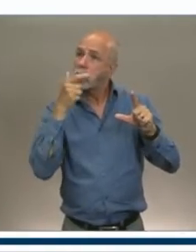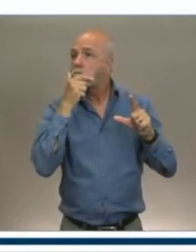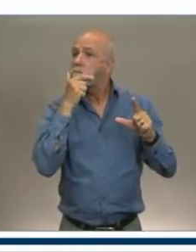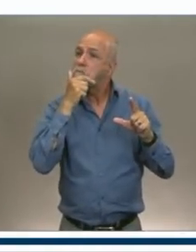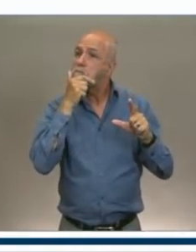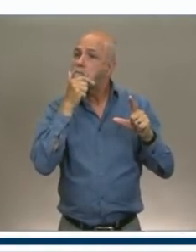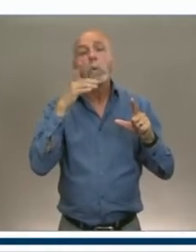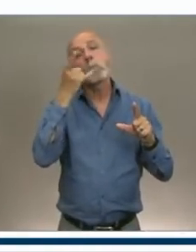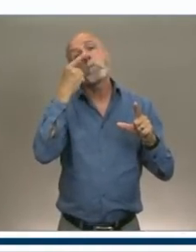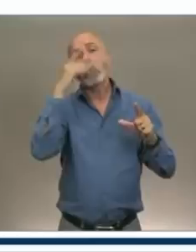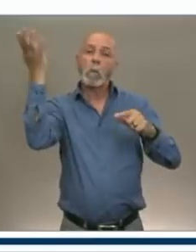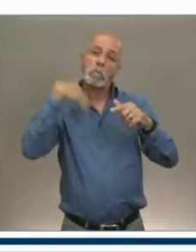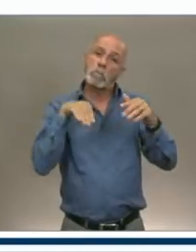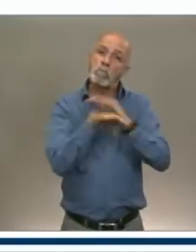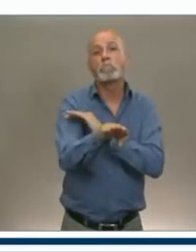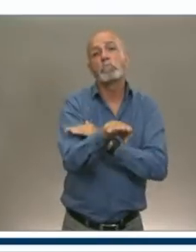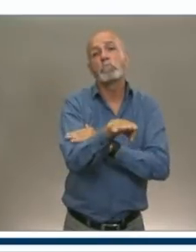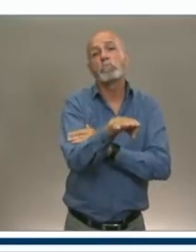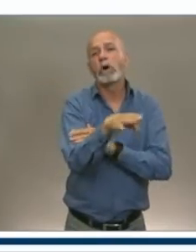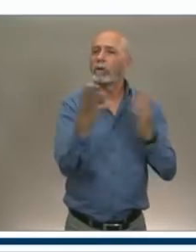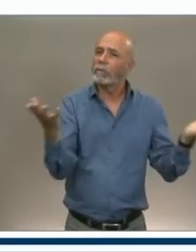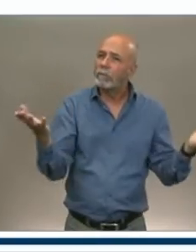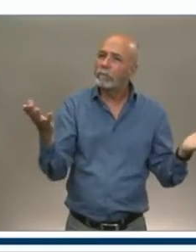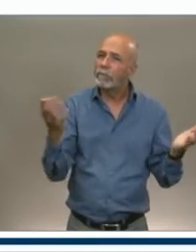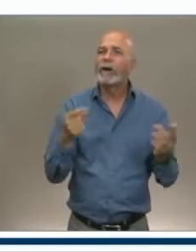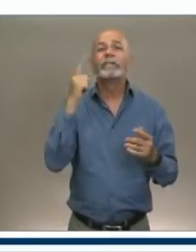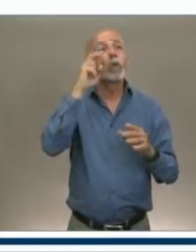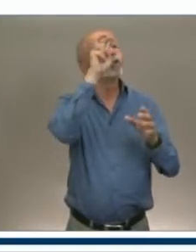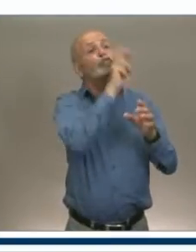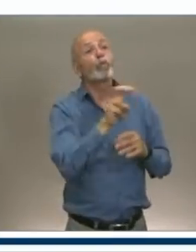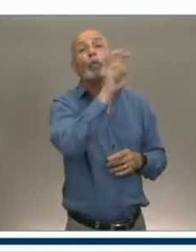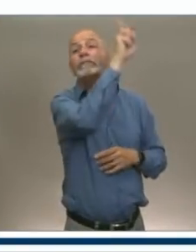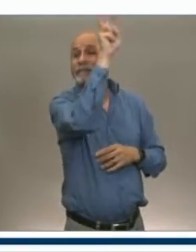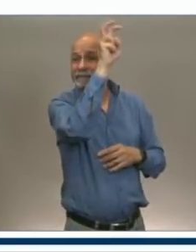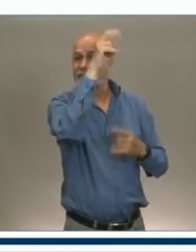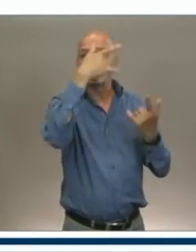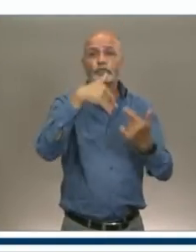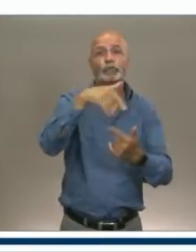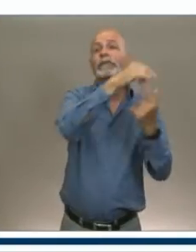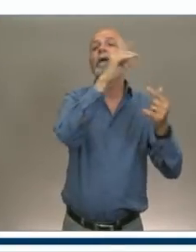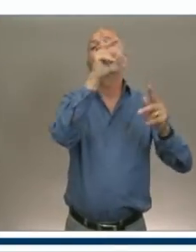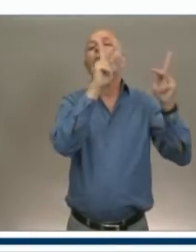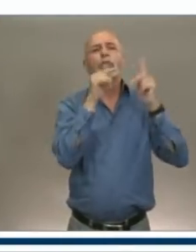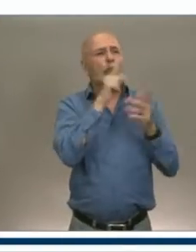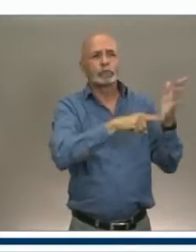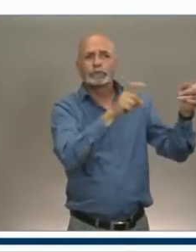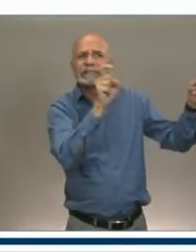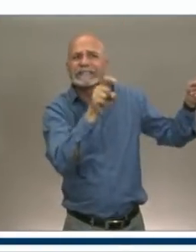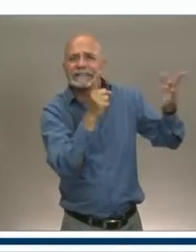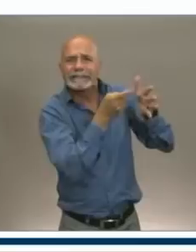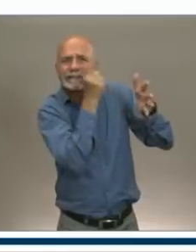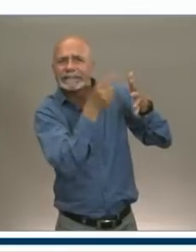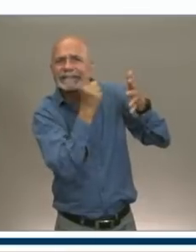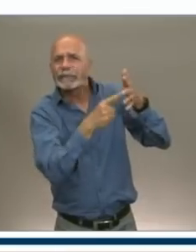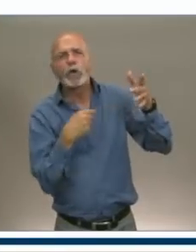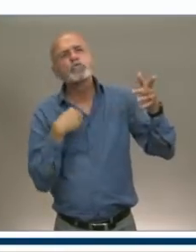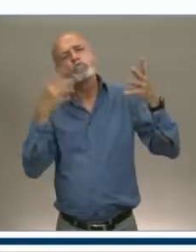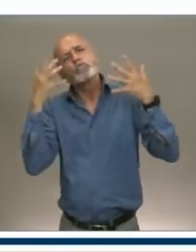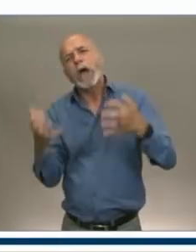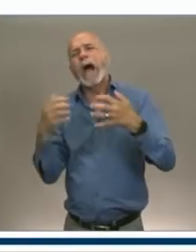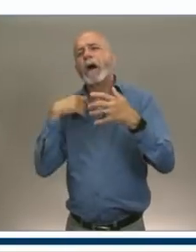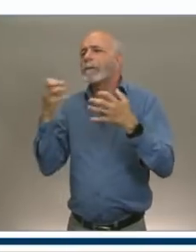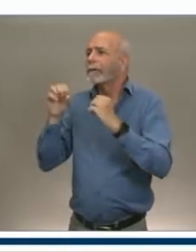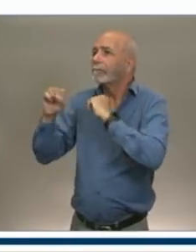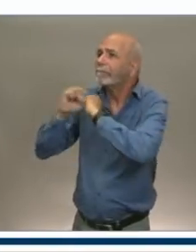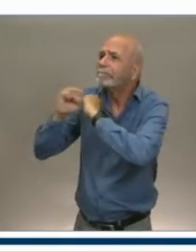to our tourism operators to make sure that they're using all the tools available to them to market their attractions